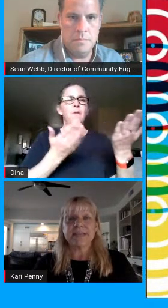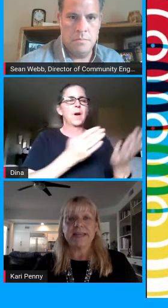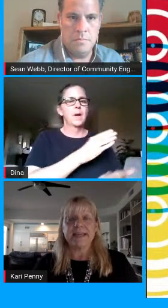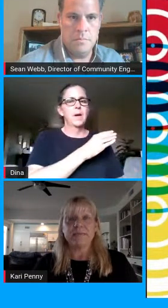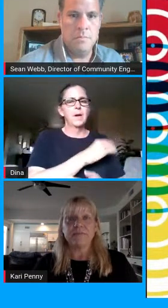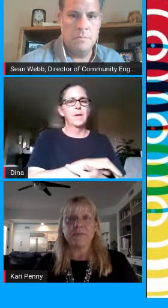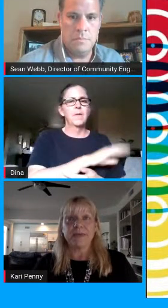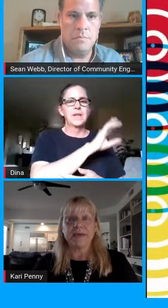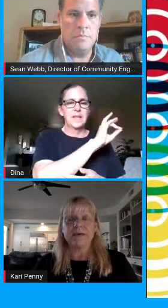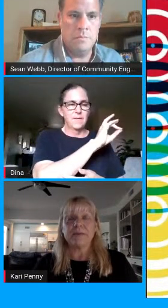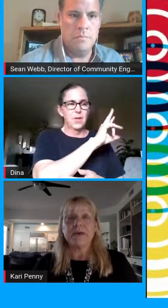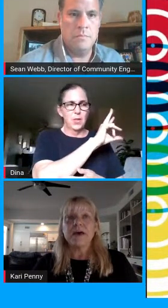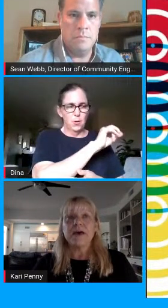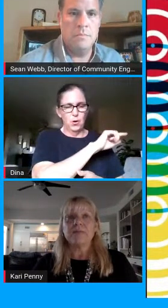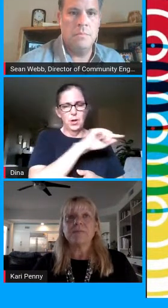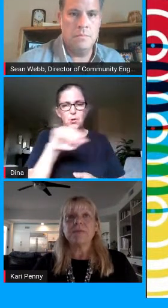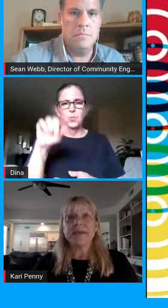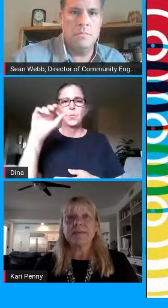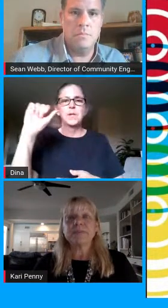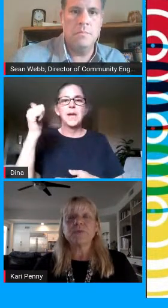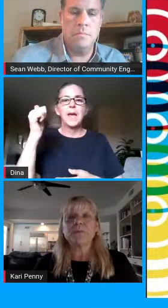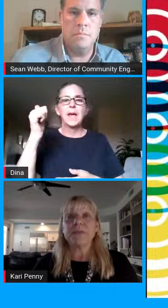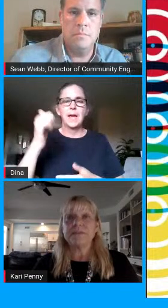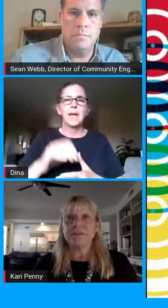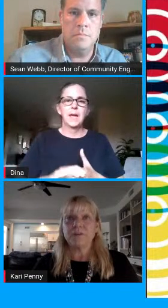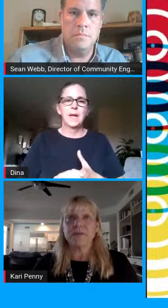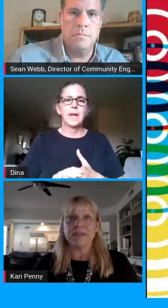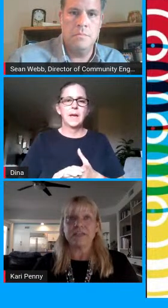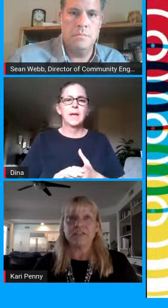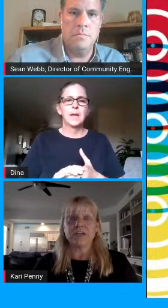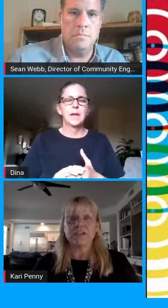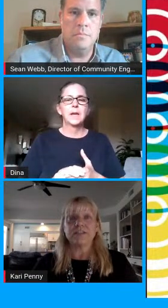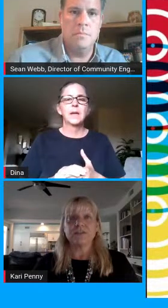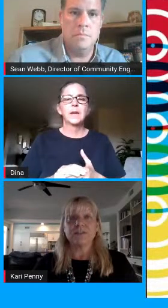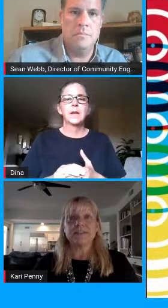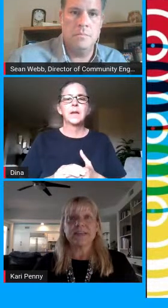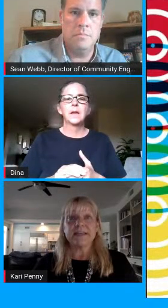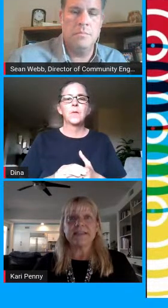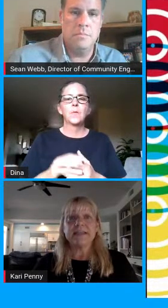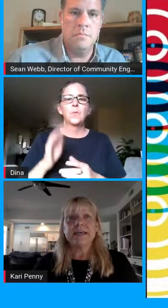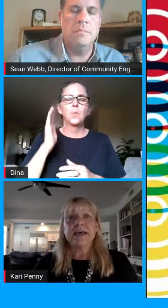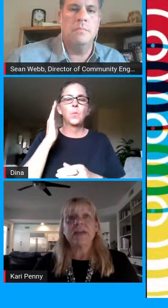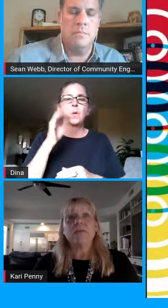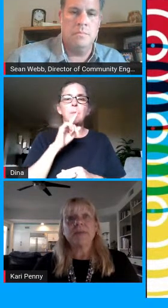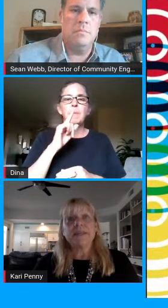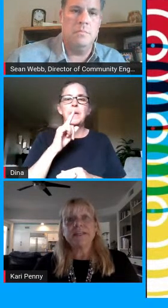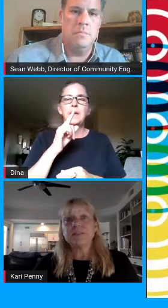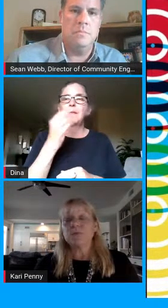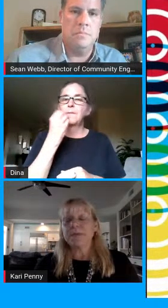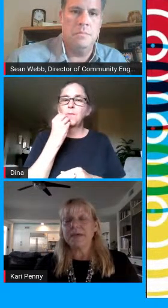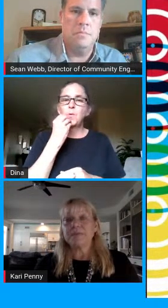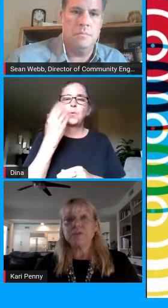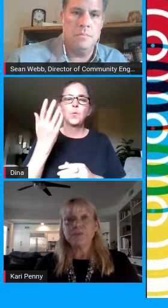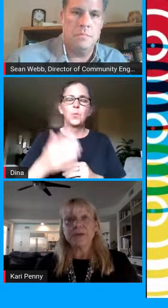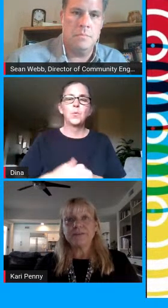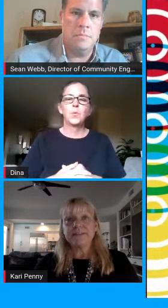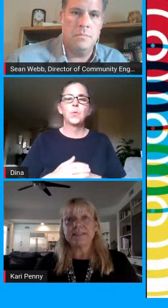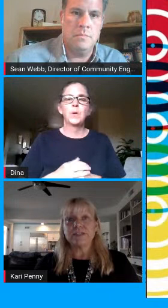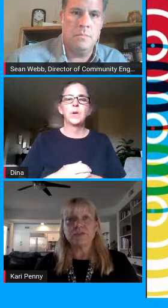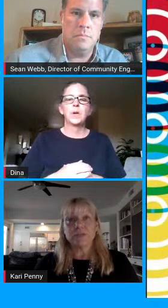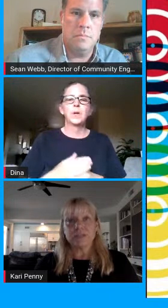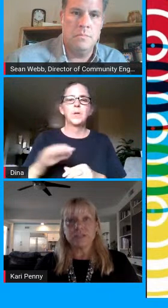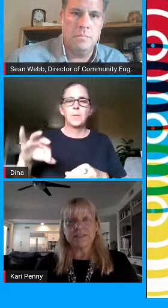30 to 10 a.m for pickup the pickups will be from each student's site and on mondays you will pick up two